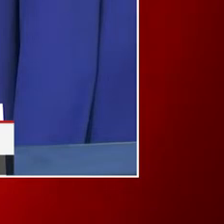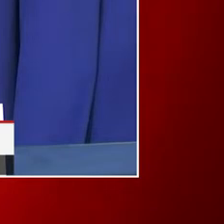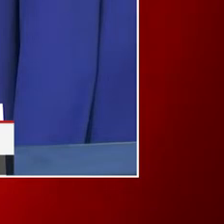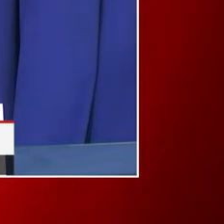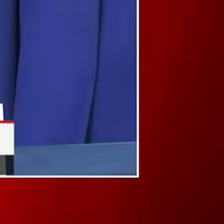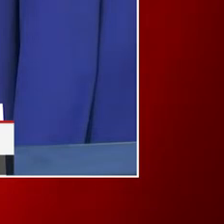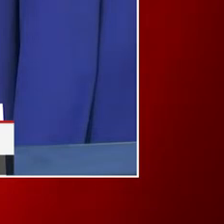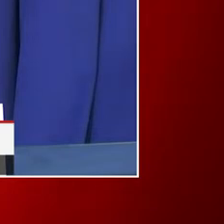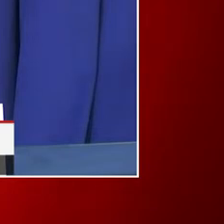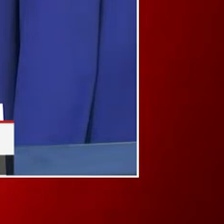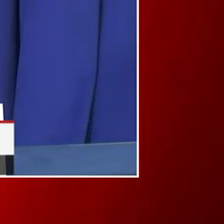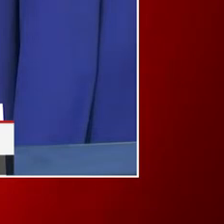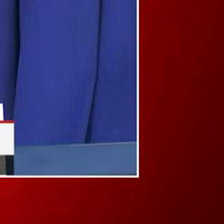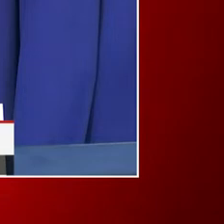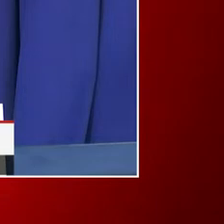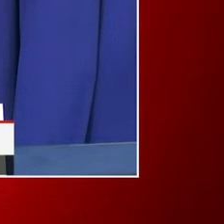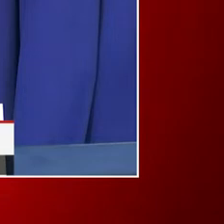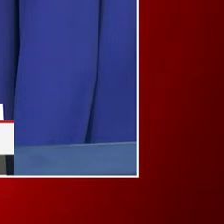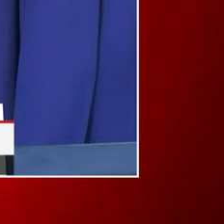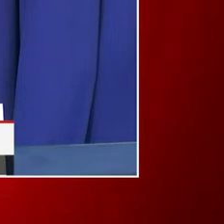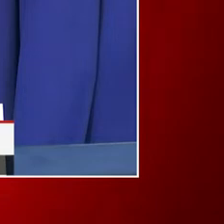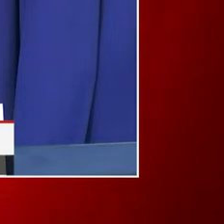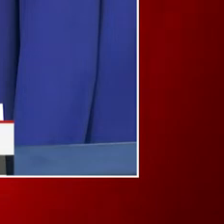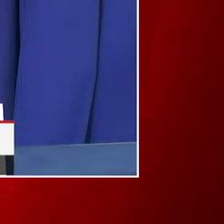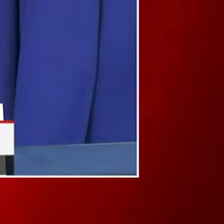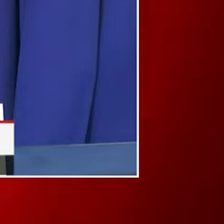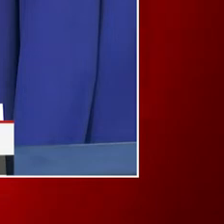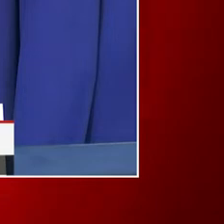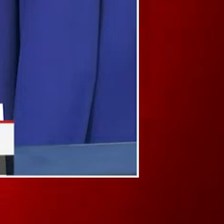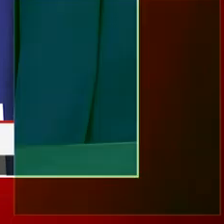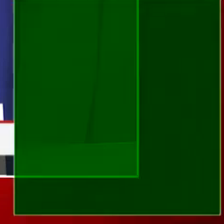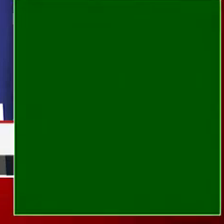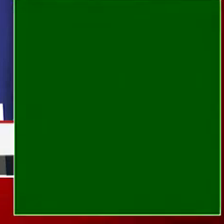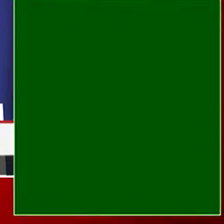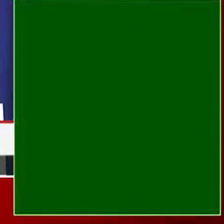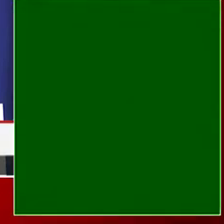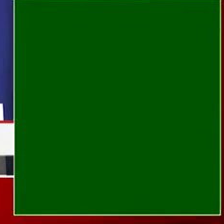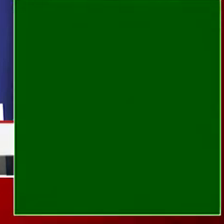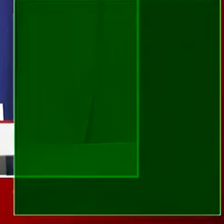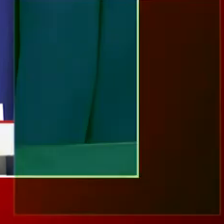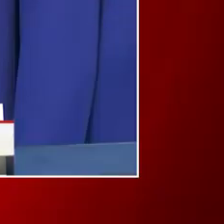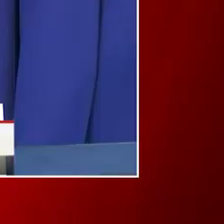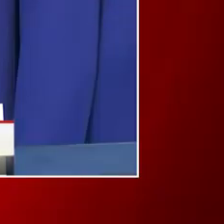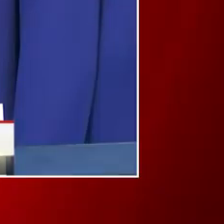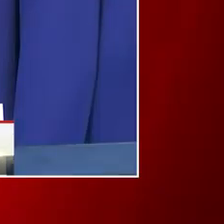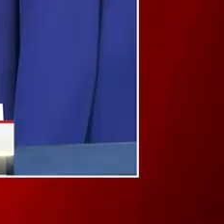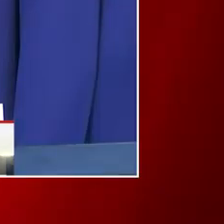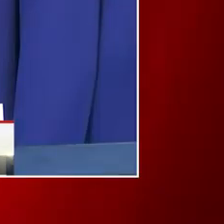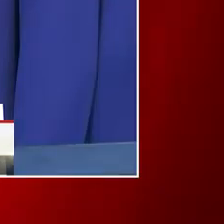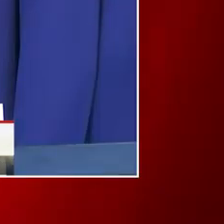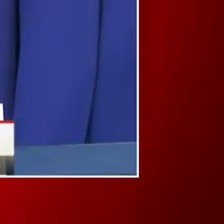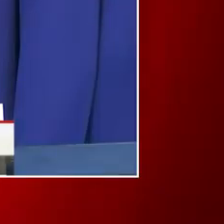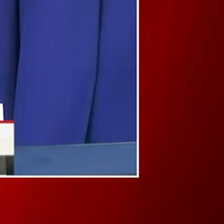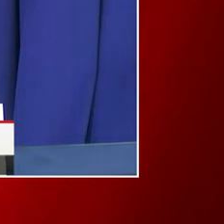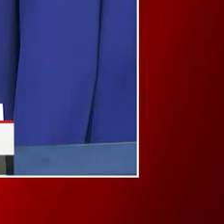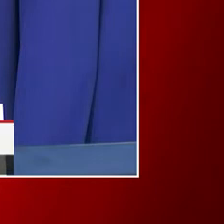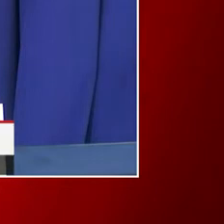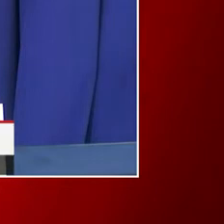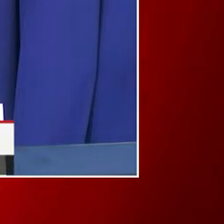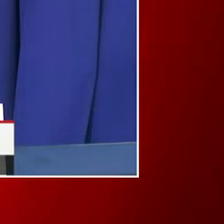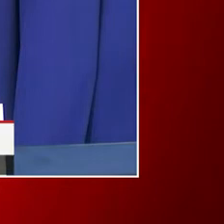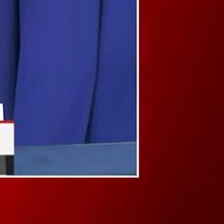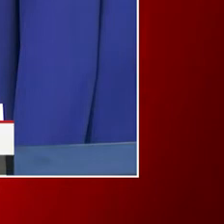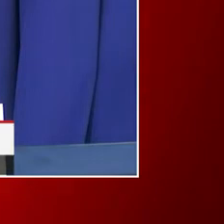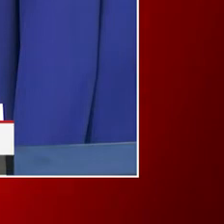our other public safety agencies, is to think about what the short, medium, and long-term posture of the District should be to